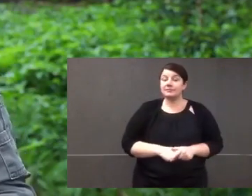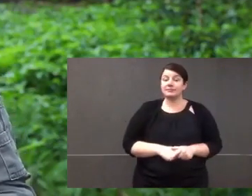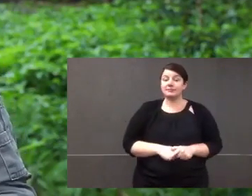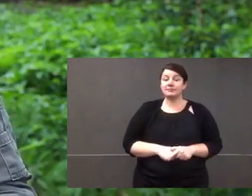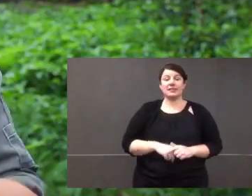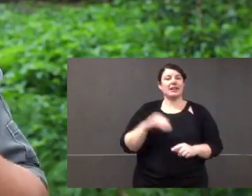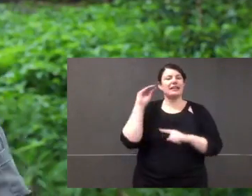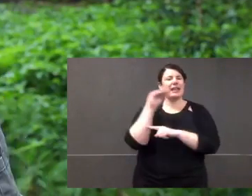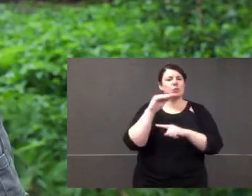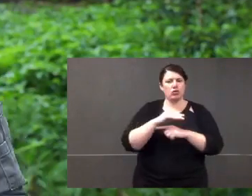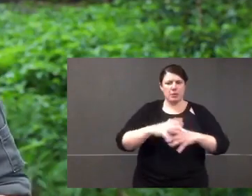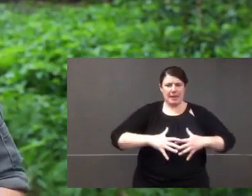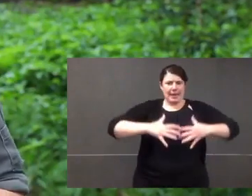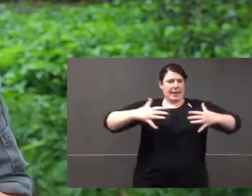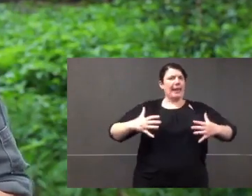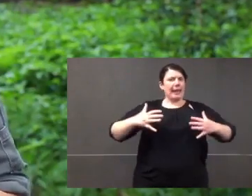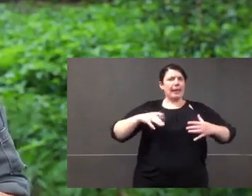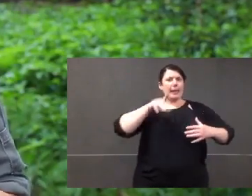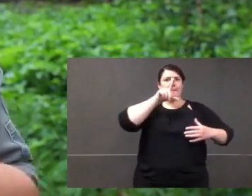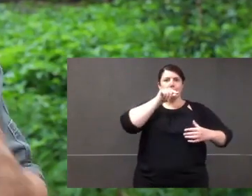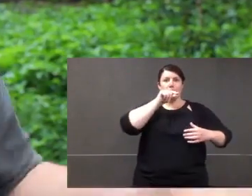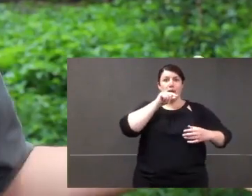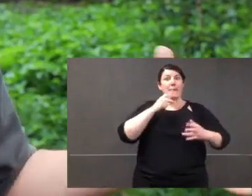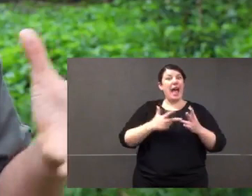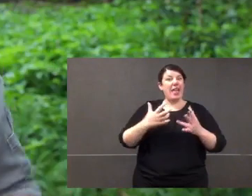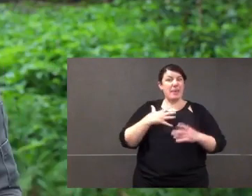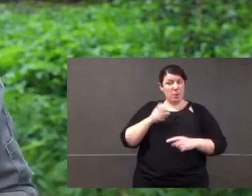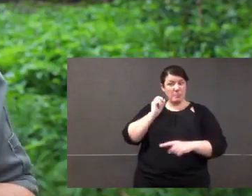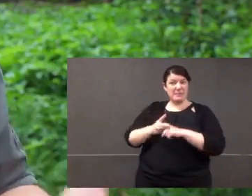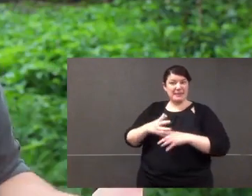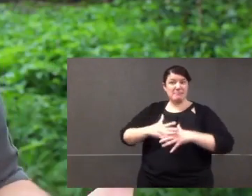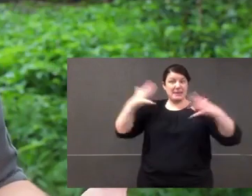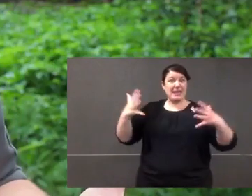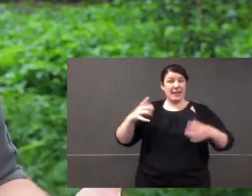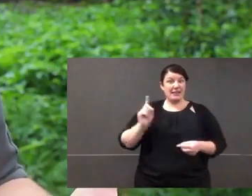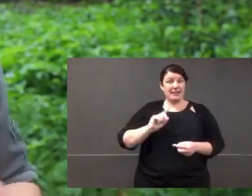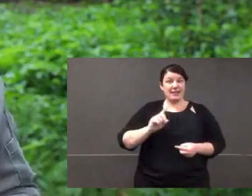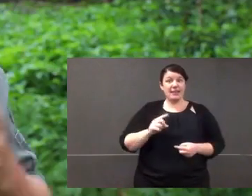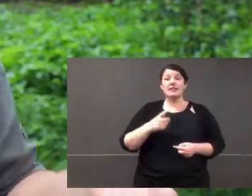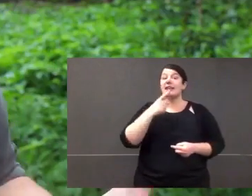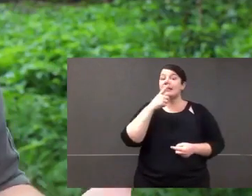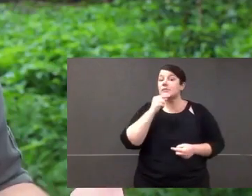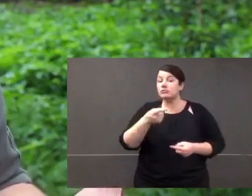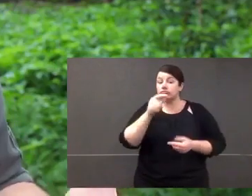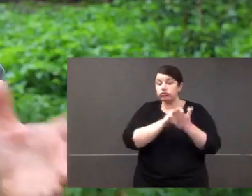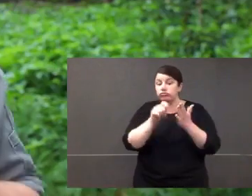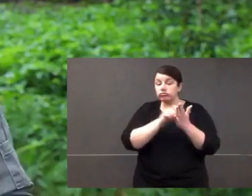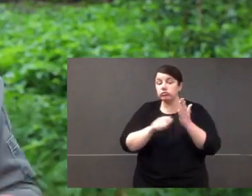colour are the cassowary's eggs? And one other thing. Cassowaries are a really big bird but there are others